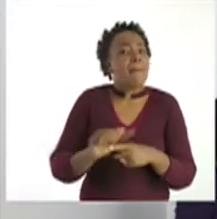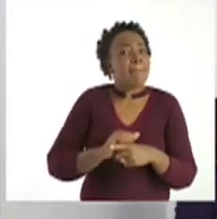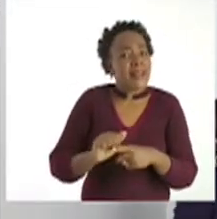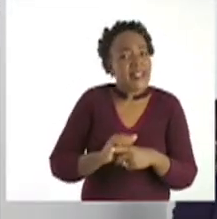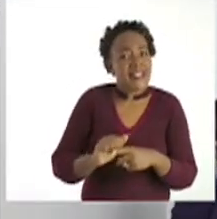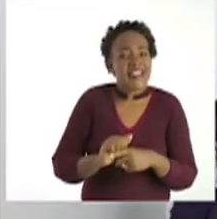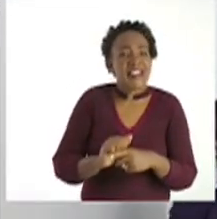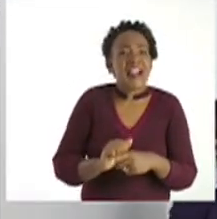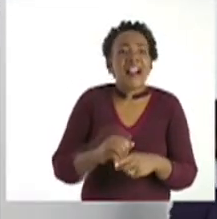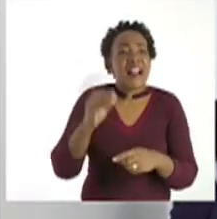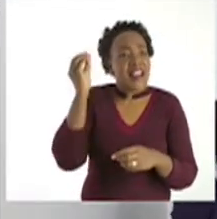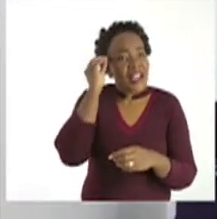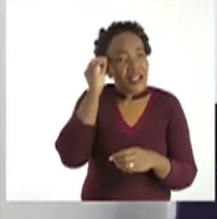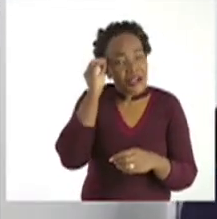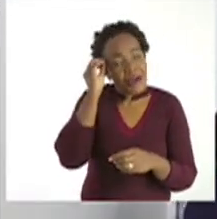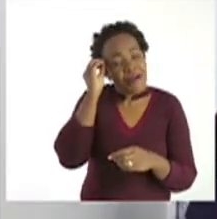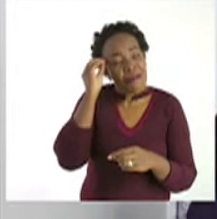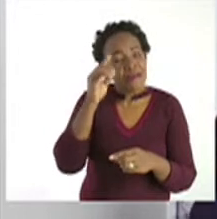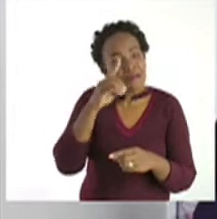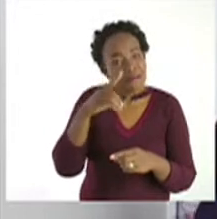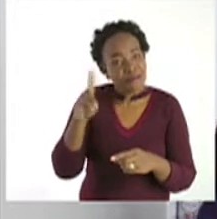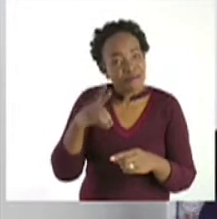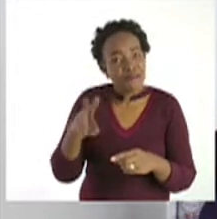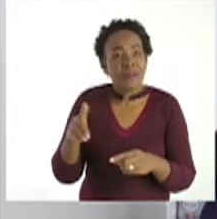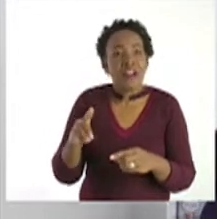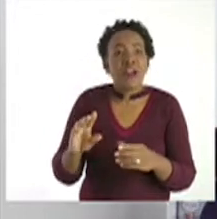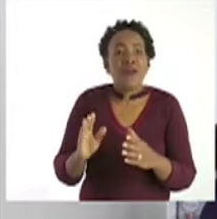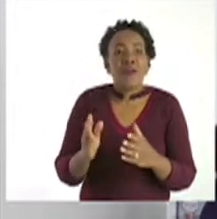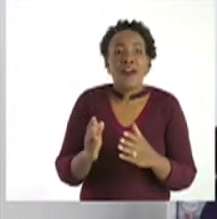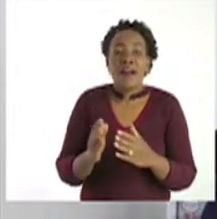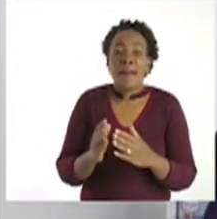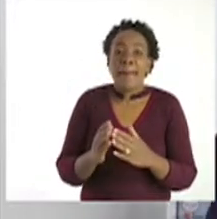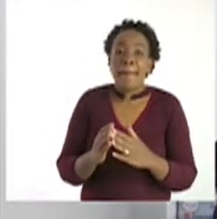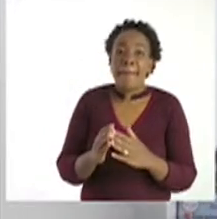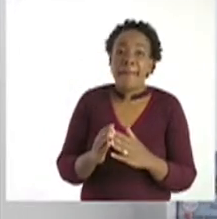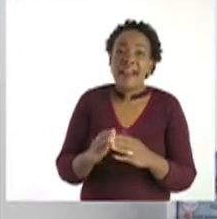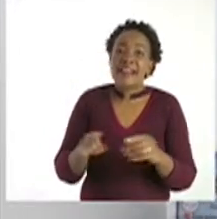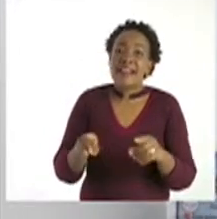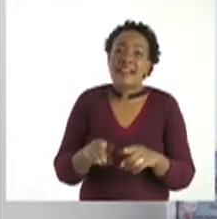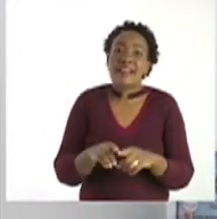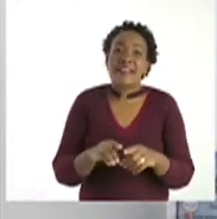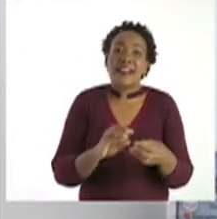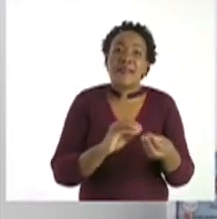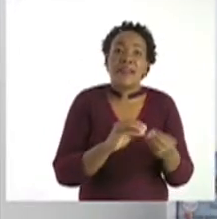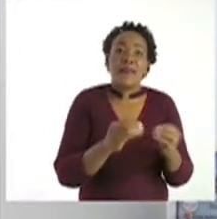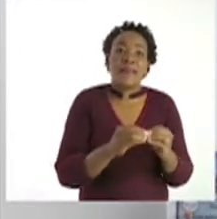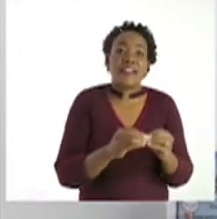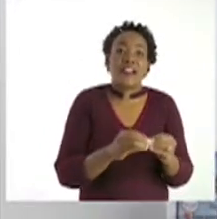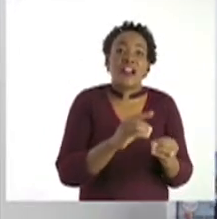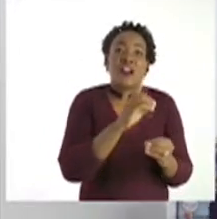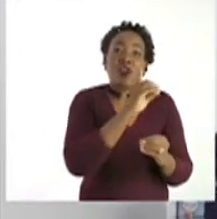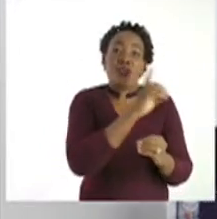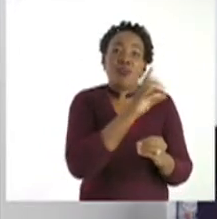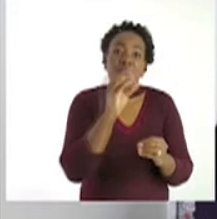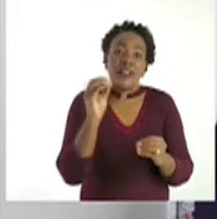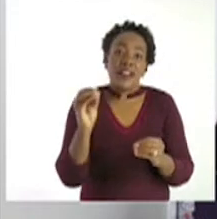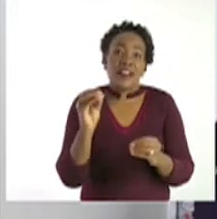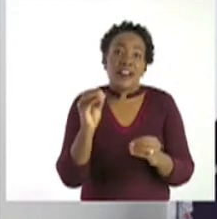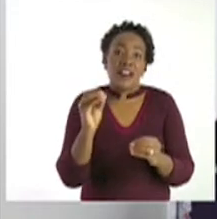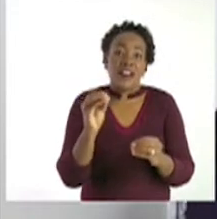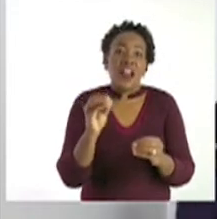spellings. I also have numbers here from 10 to